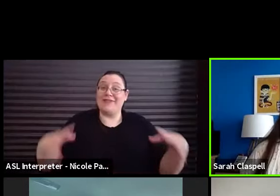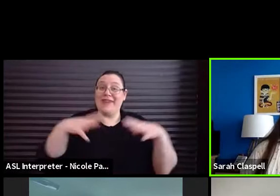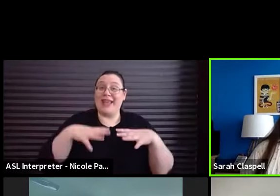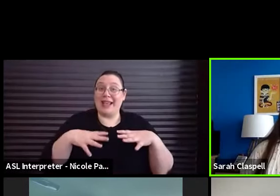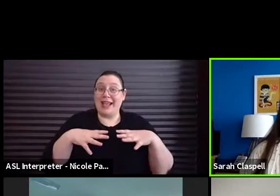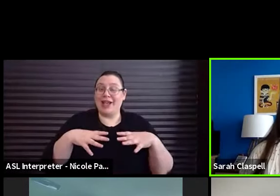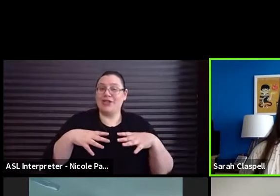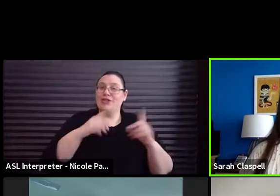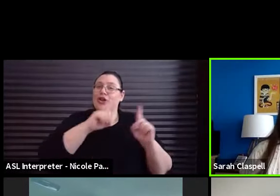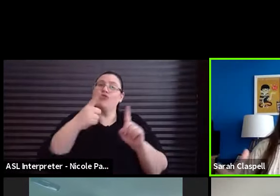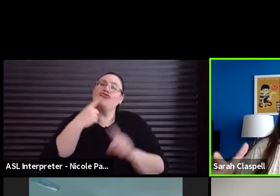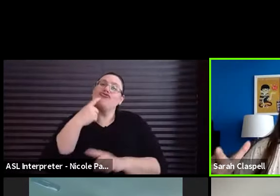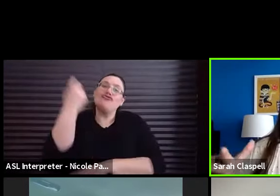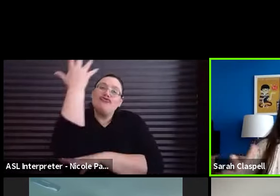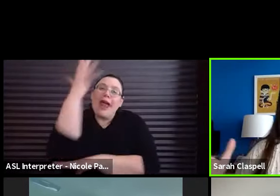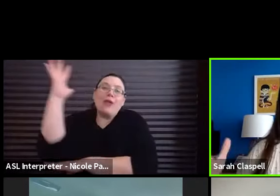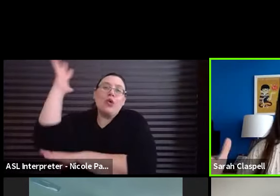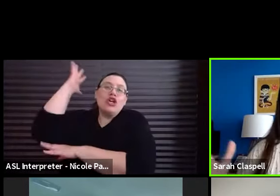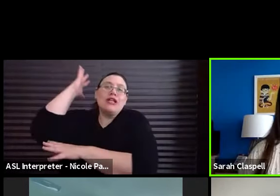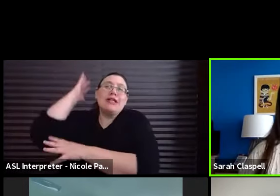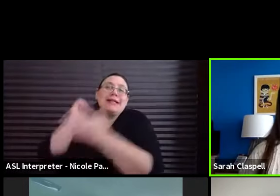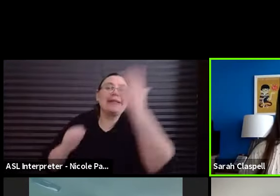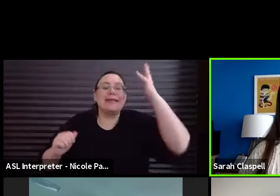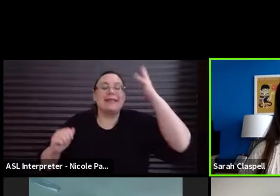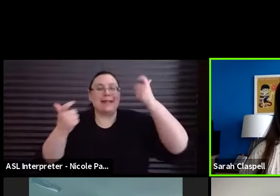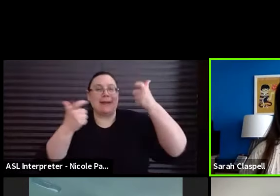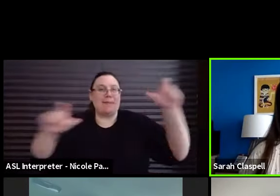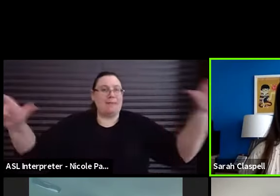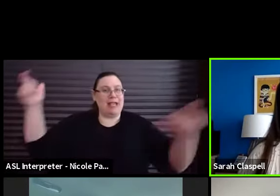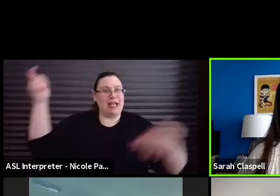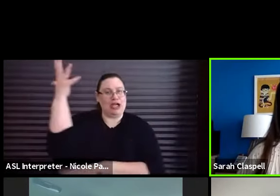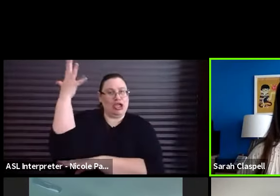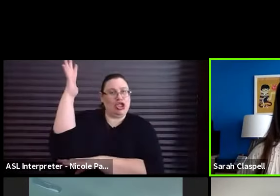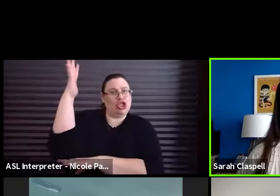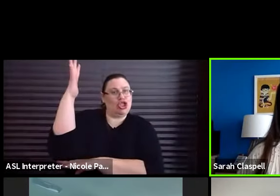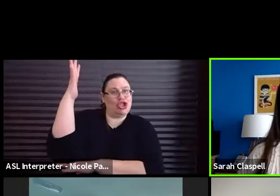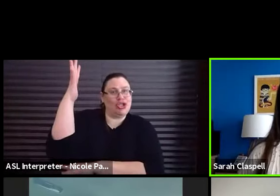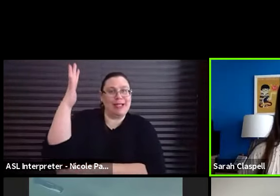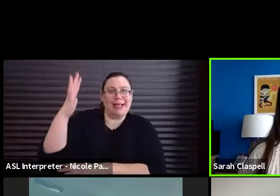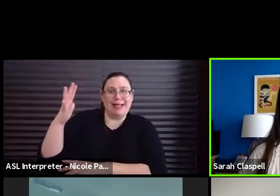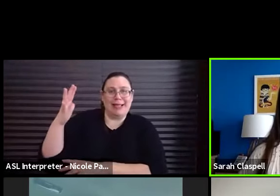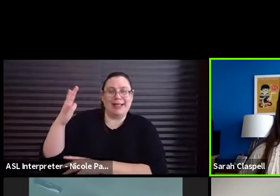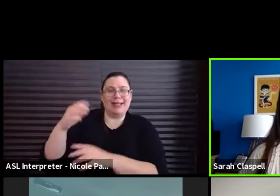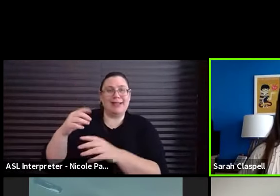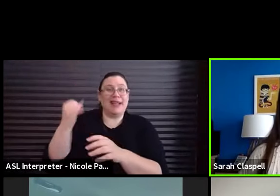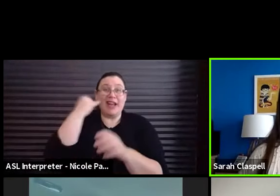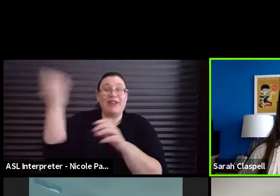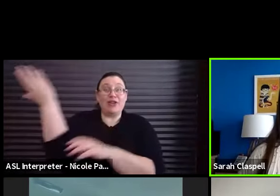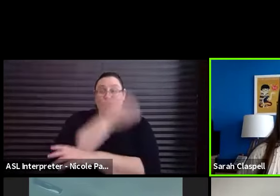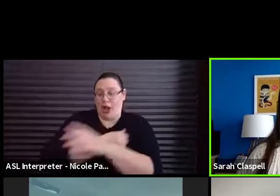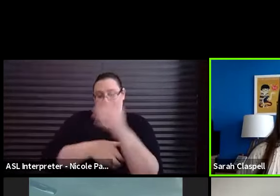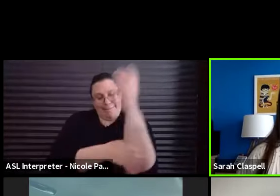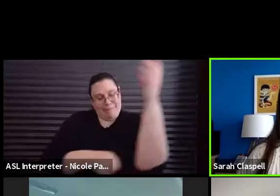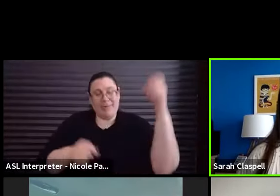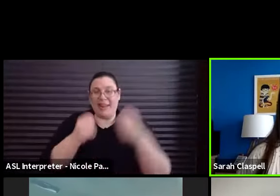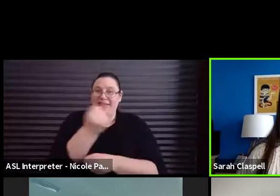redwoods or just those big trees that have like, you know, hundreds of rings for their years.